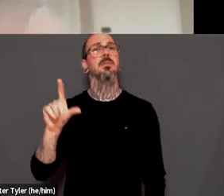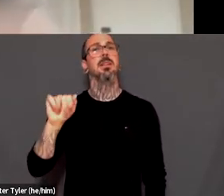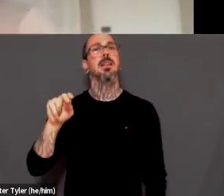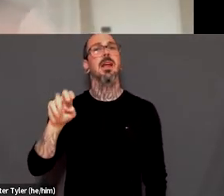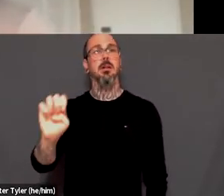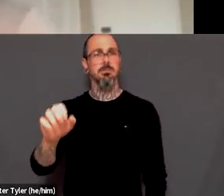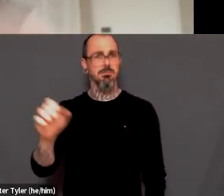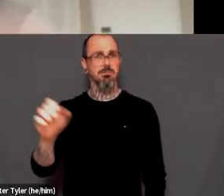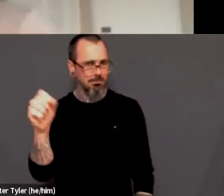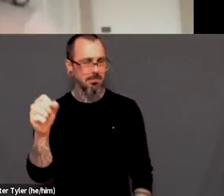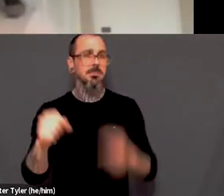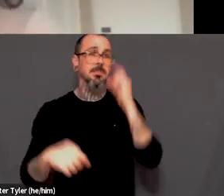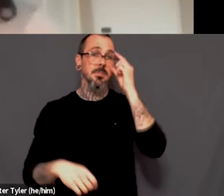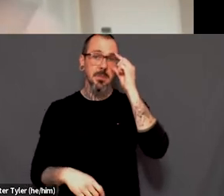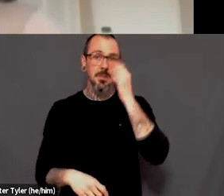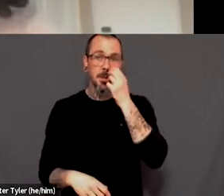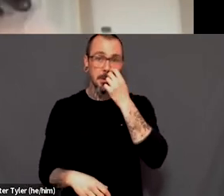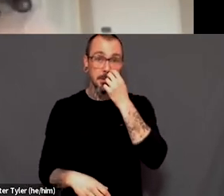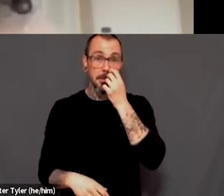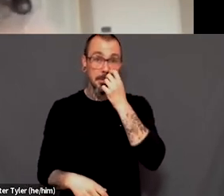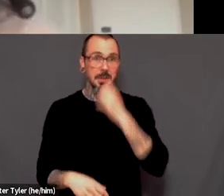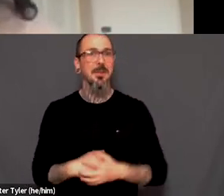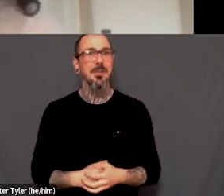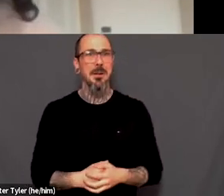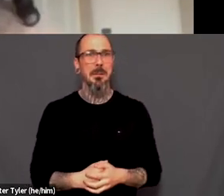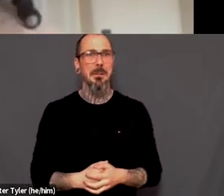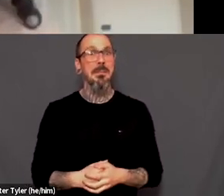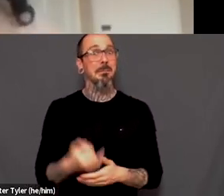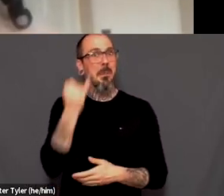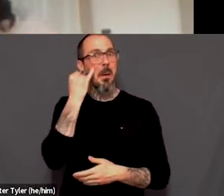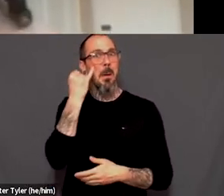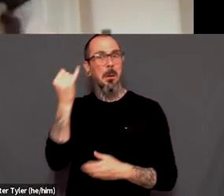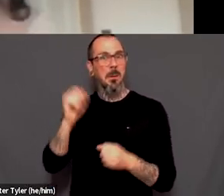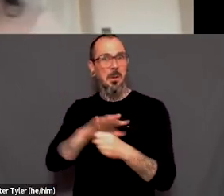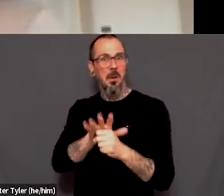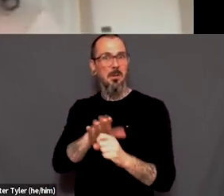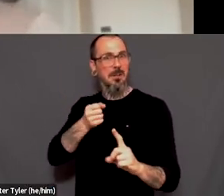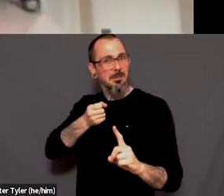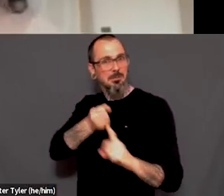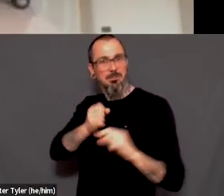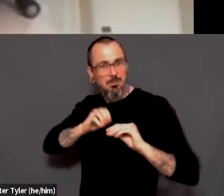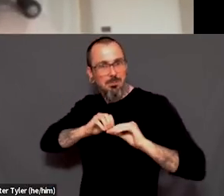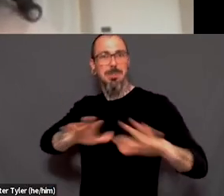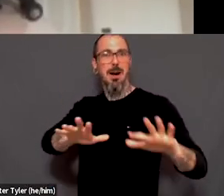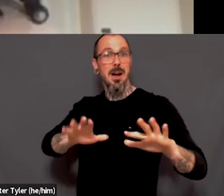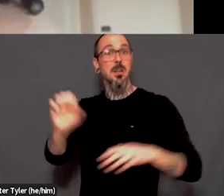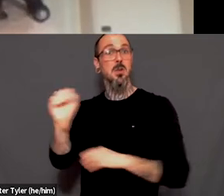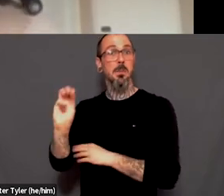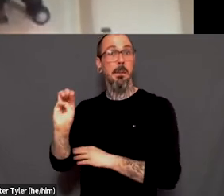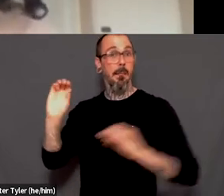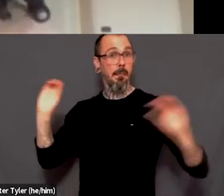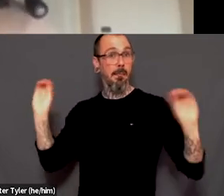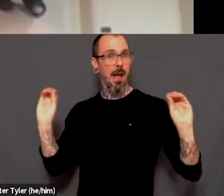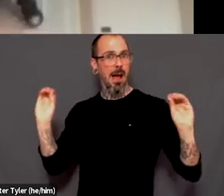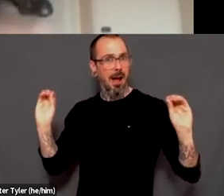can you imagine like doing a pandemic without social media? I feel like I would be so sad and, uh,